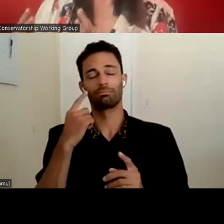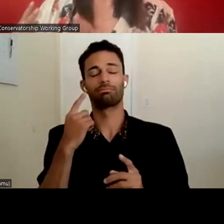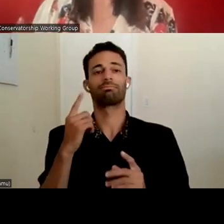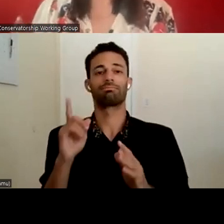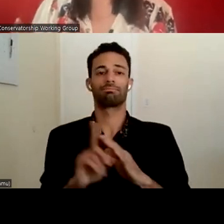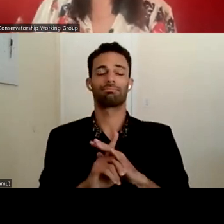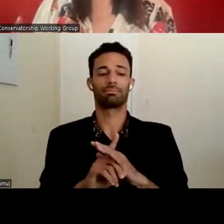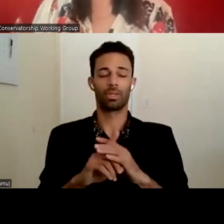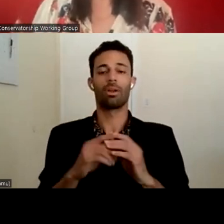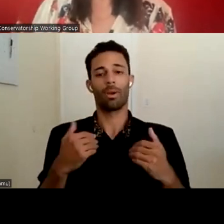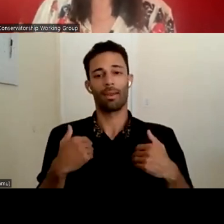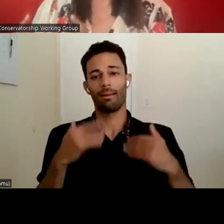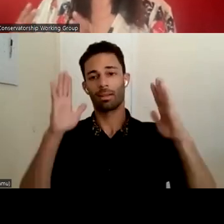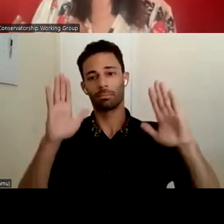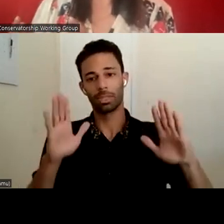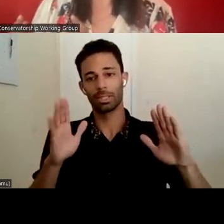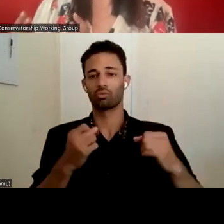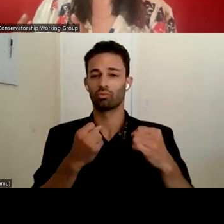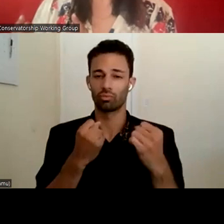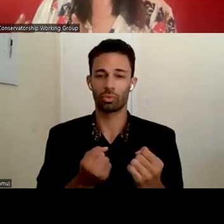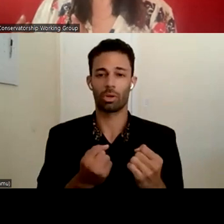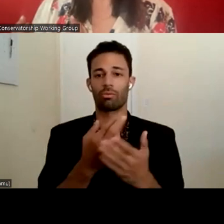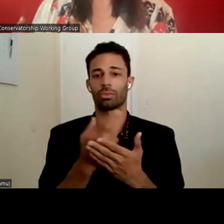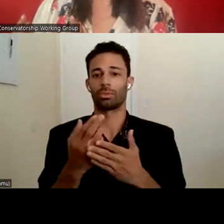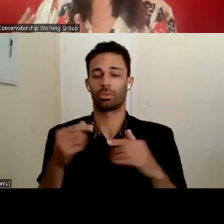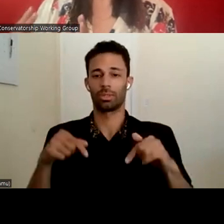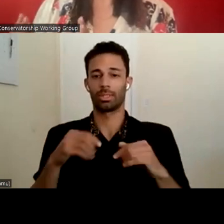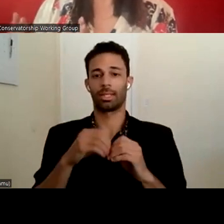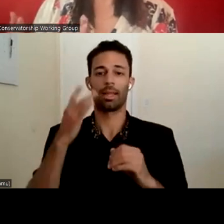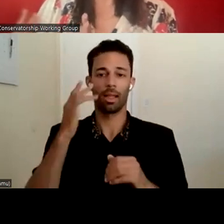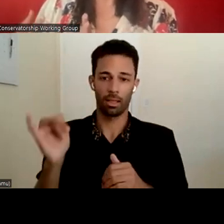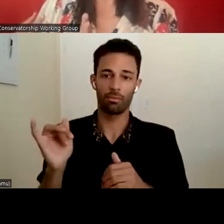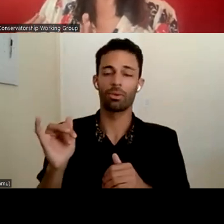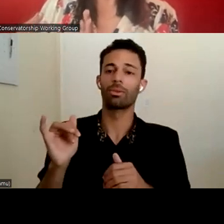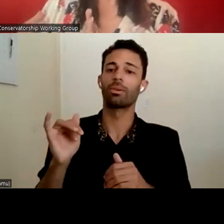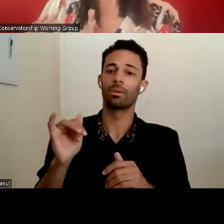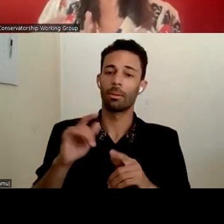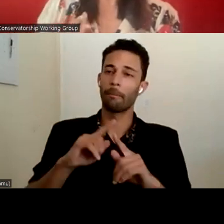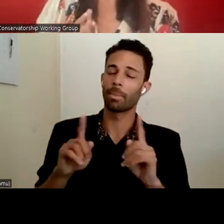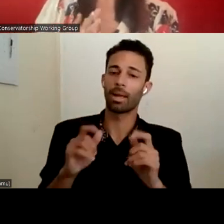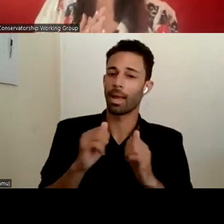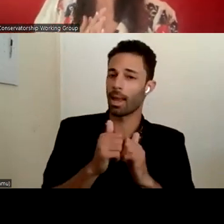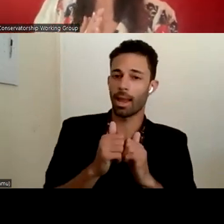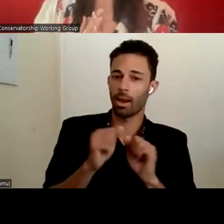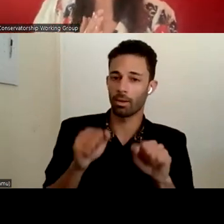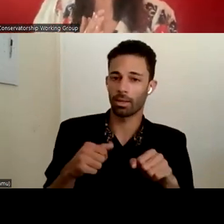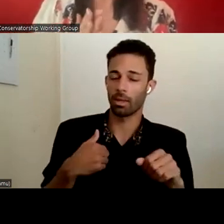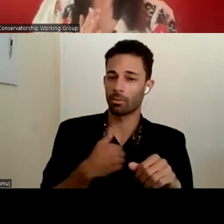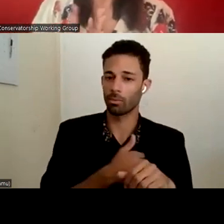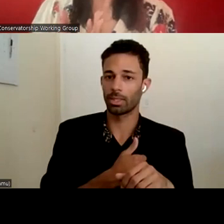strong resources in California. And it's in, it's more about like, how do we quickly, or how do we, um,